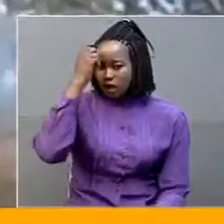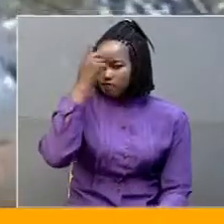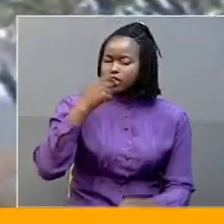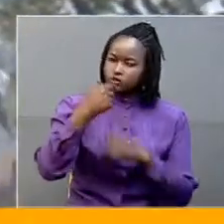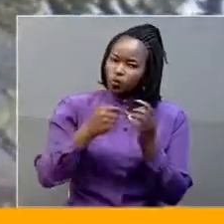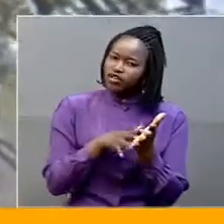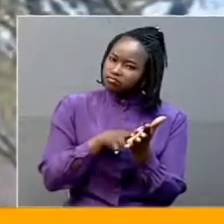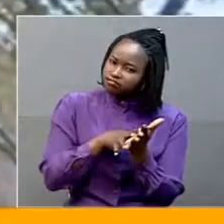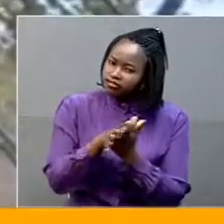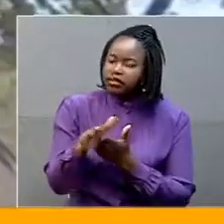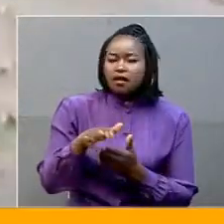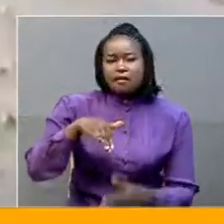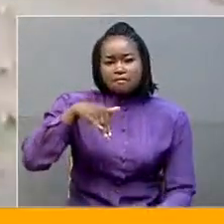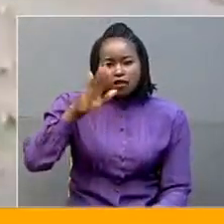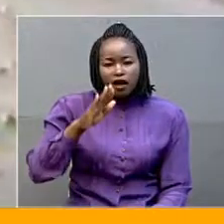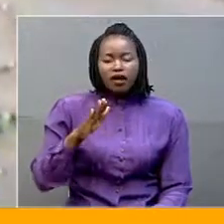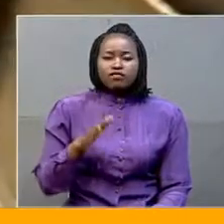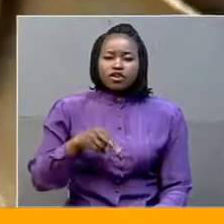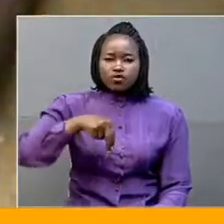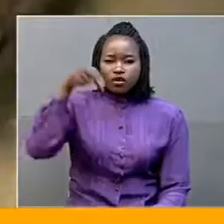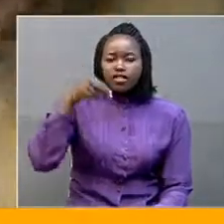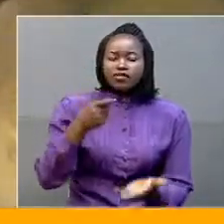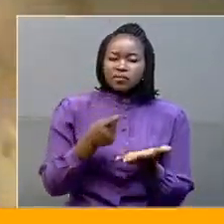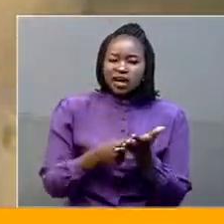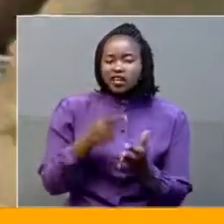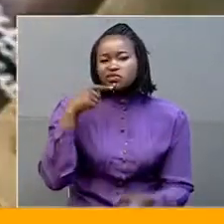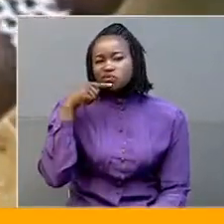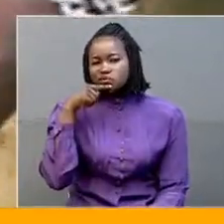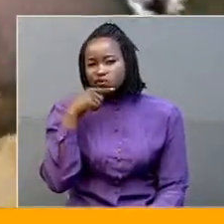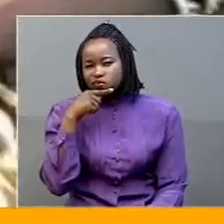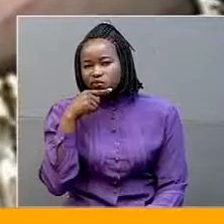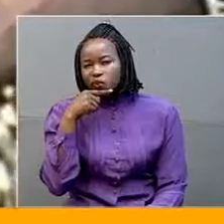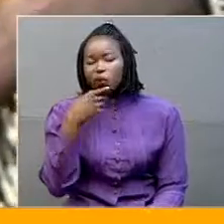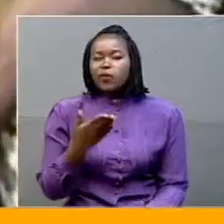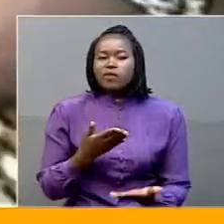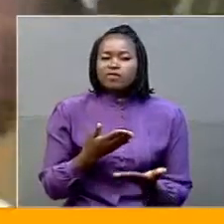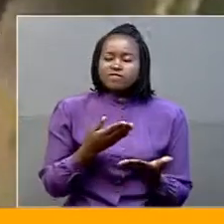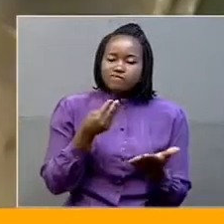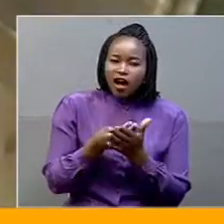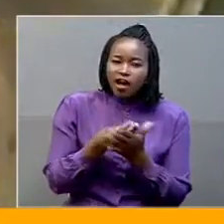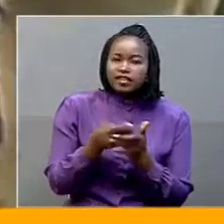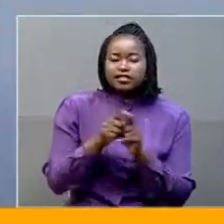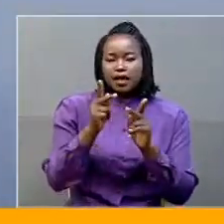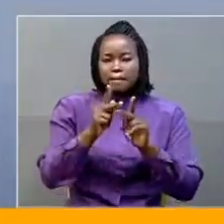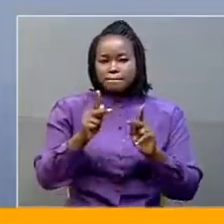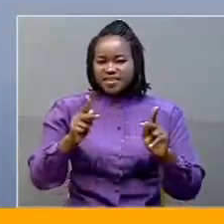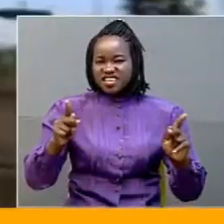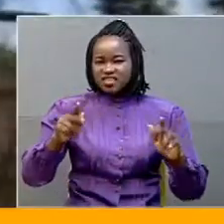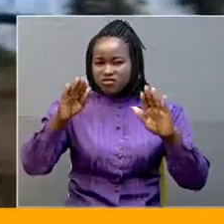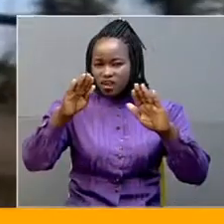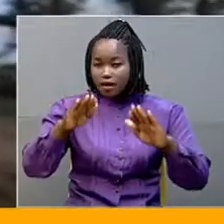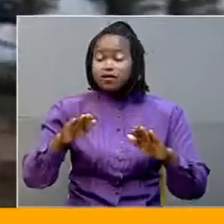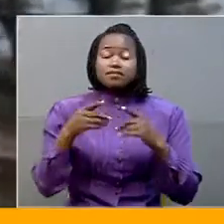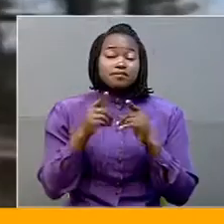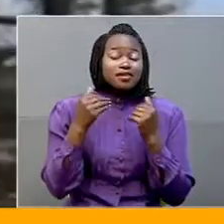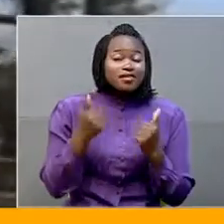programs like Northern Uganda Social Action Fund and Peace Recovery and Development Plan. The fateful day